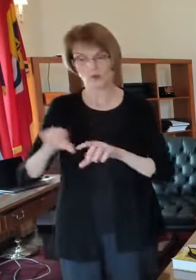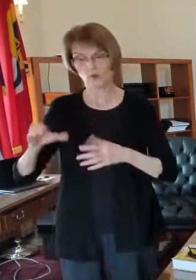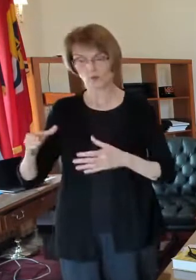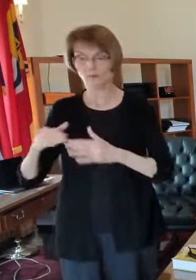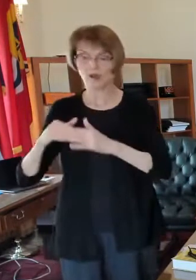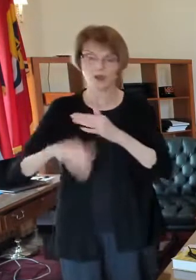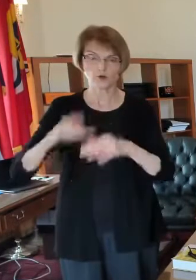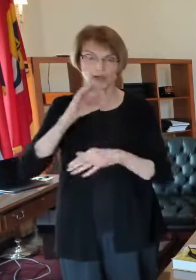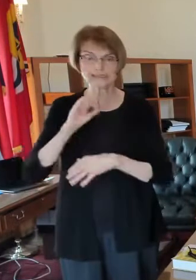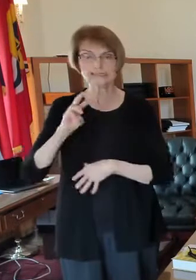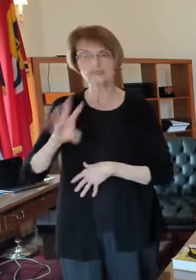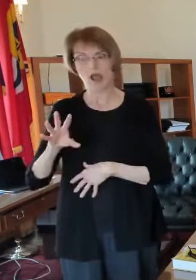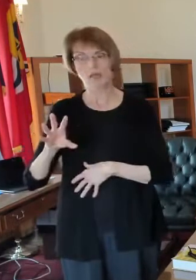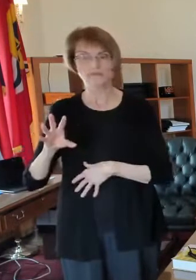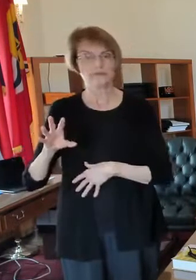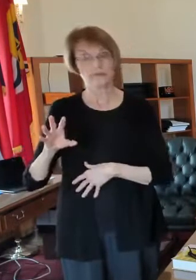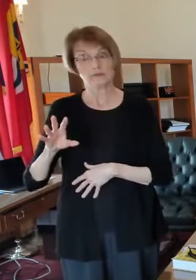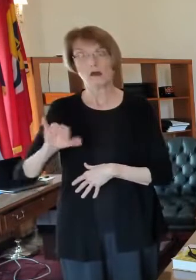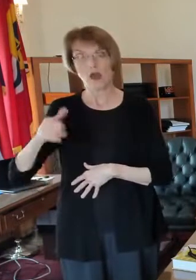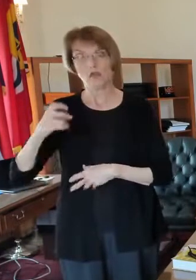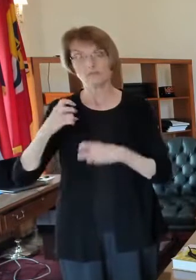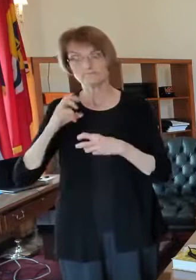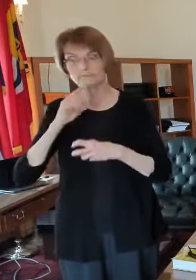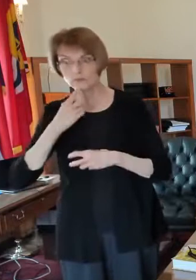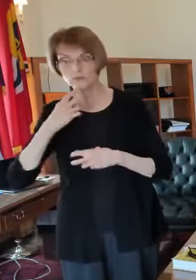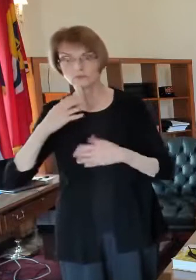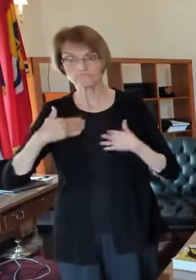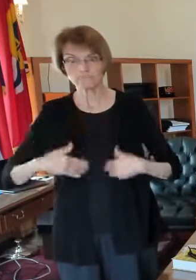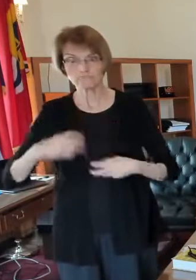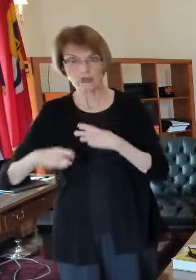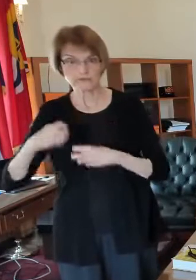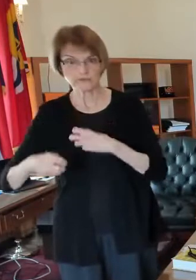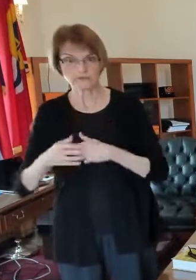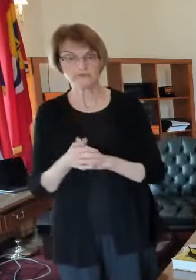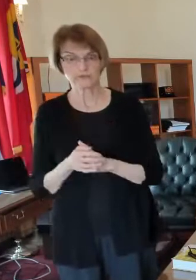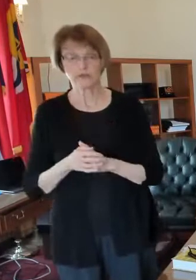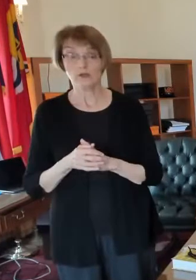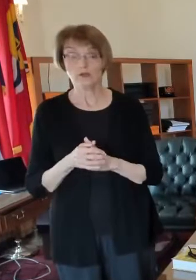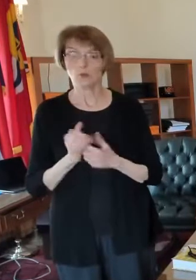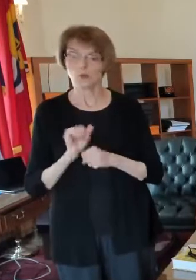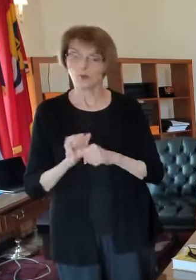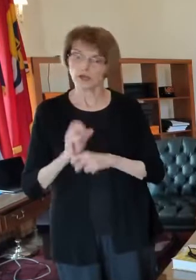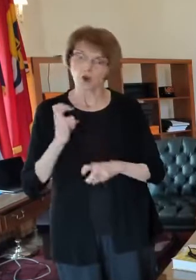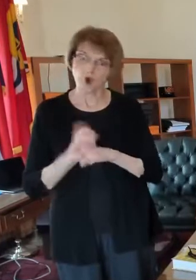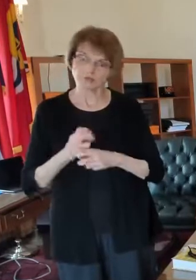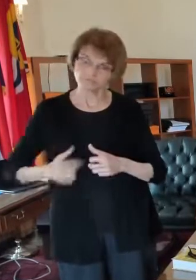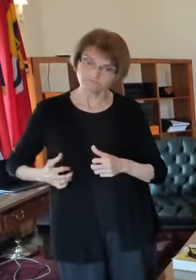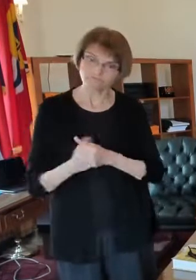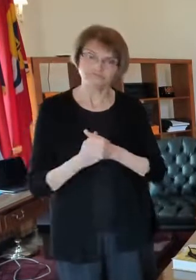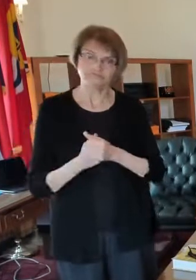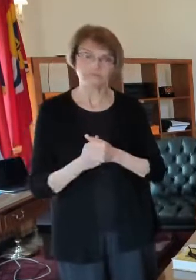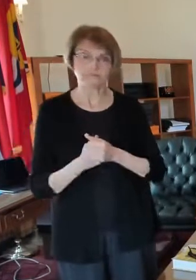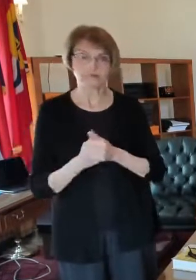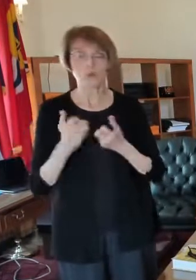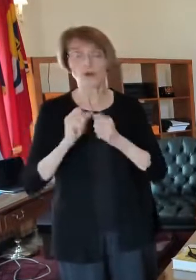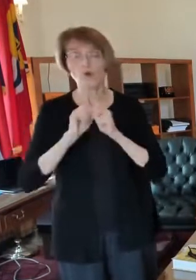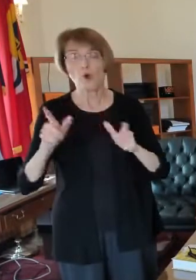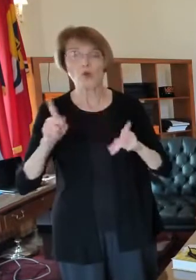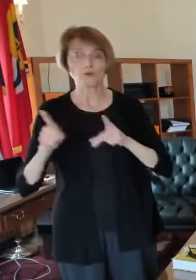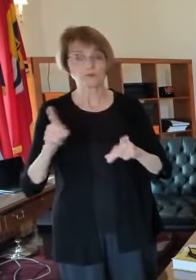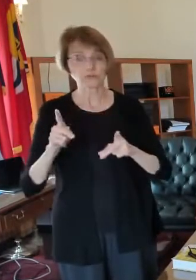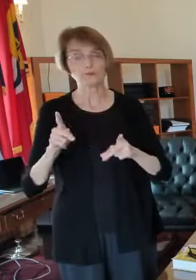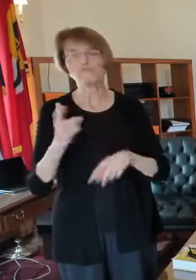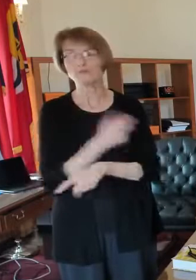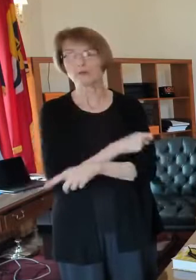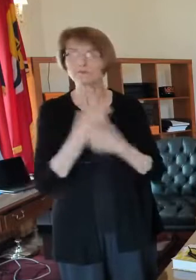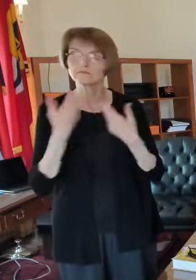under 65 who have underlying health conditions and so we're working very hard at that uh we want all of those folks to be